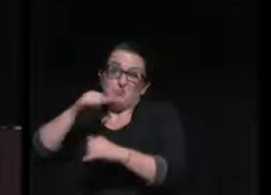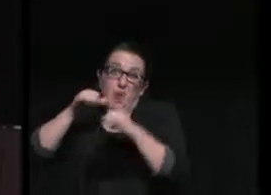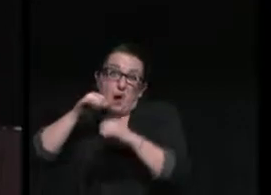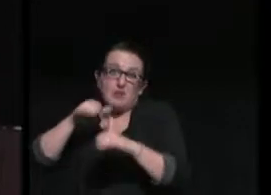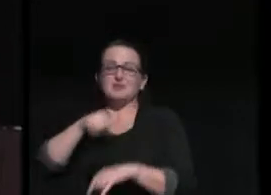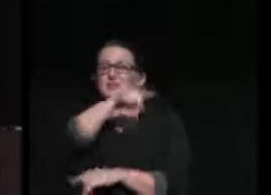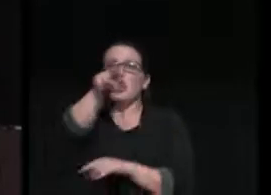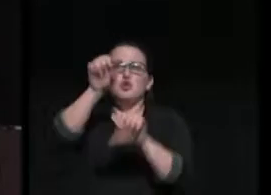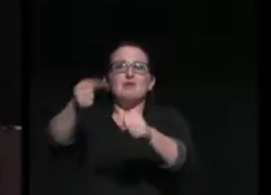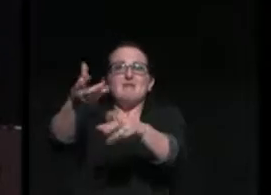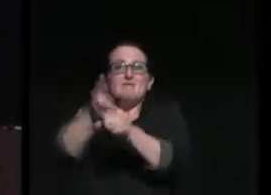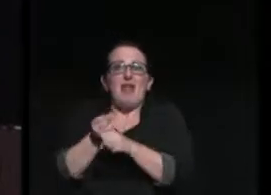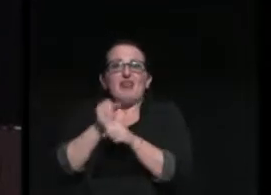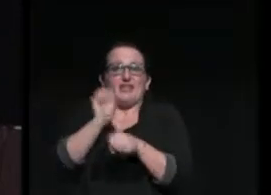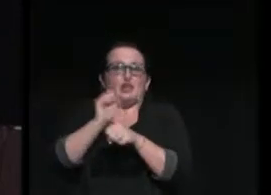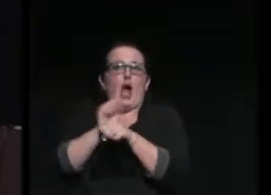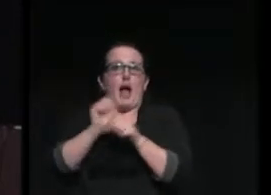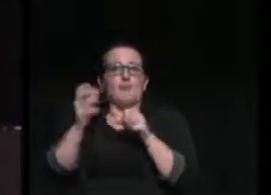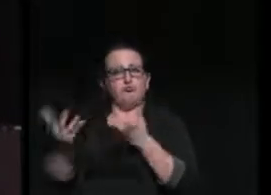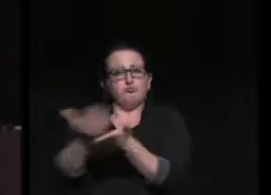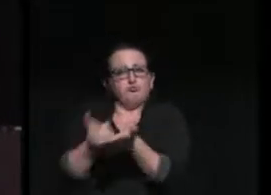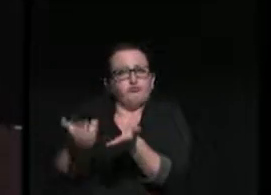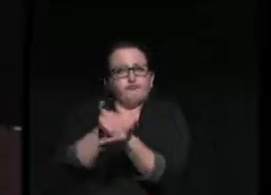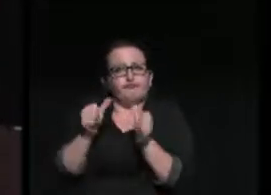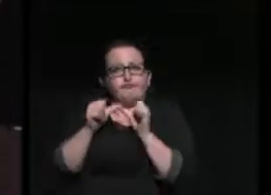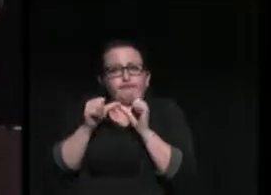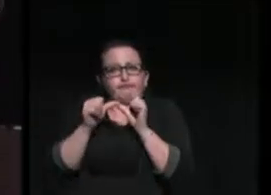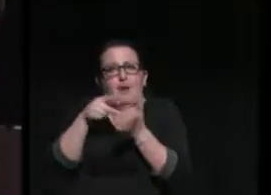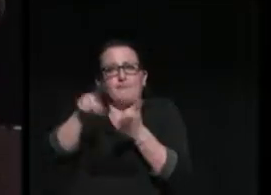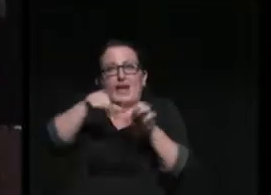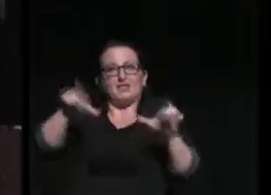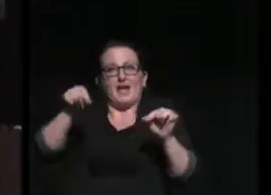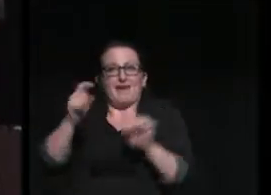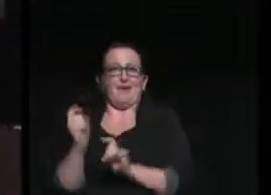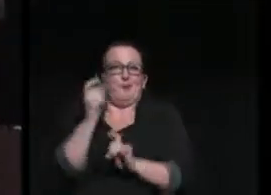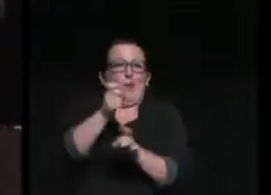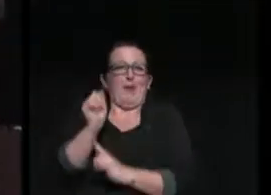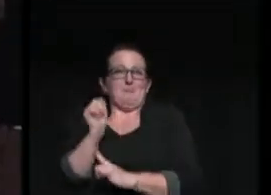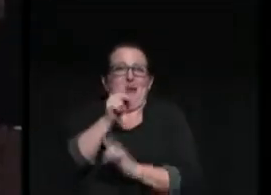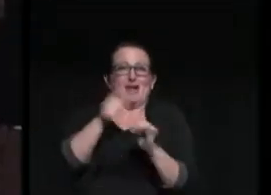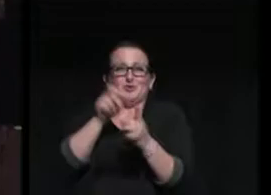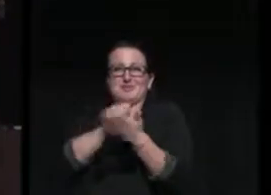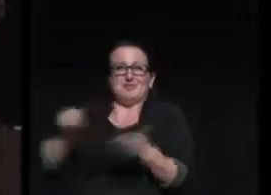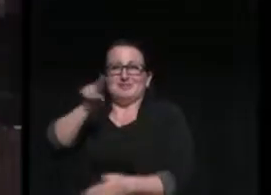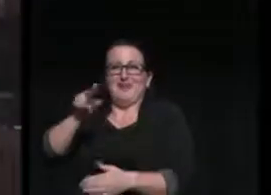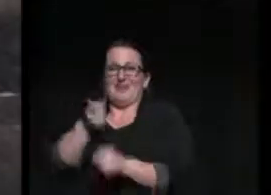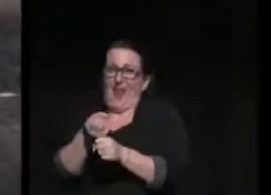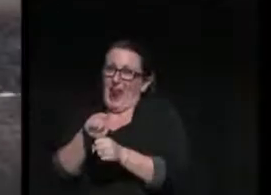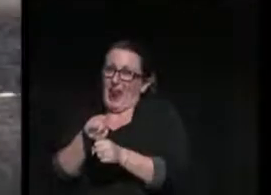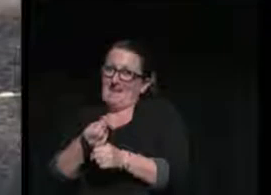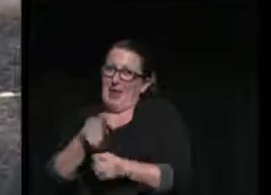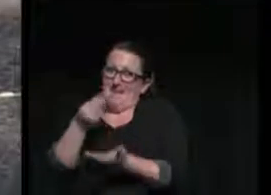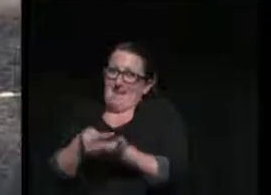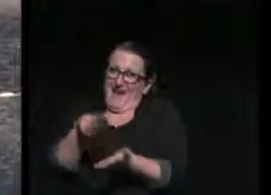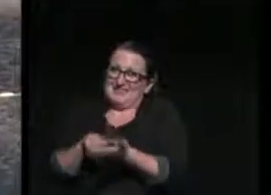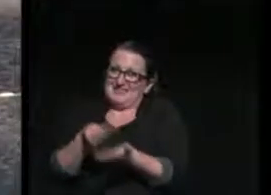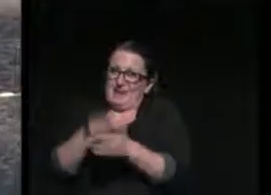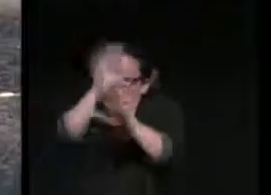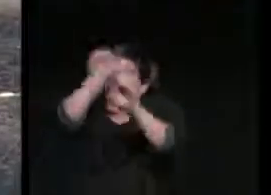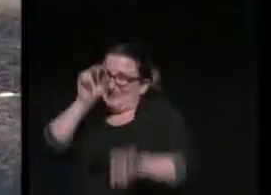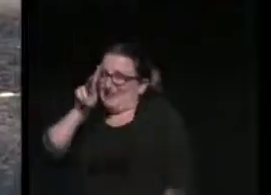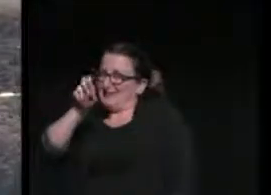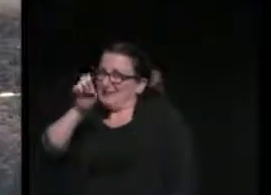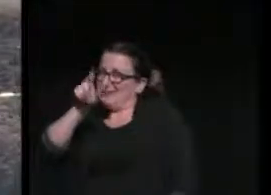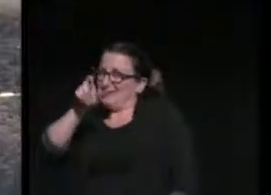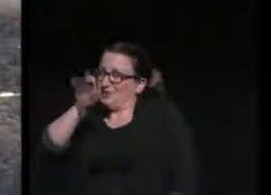job and earn a steady paycheck and make donations back to the Stockton University Alumni Fund, President Kesselman. I want to make sure you give me